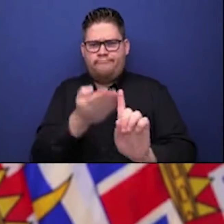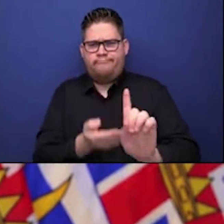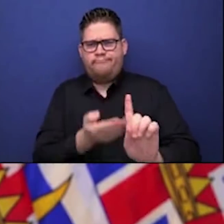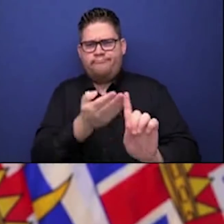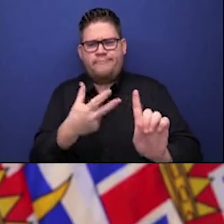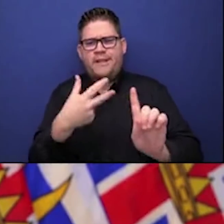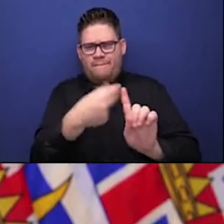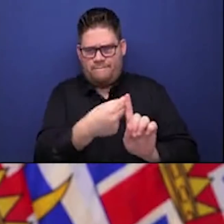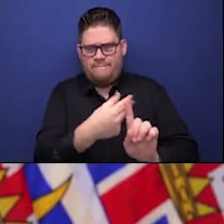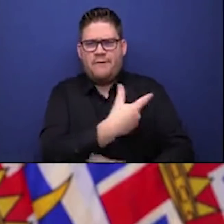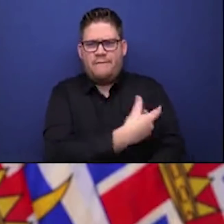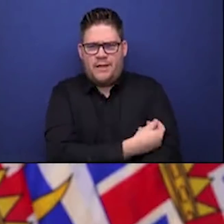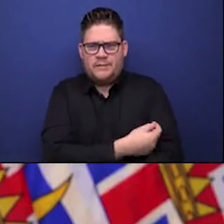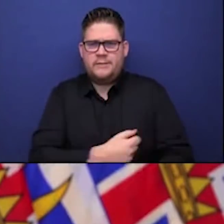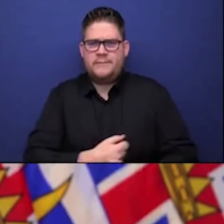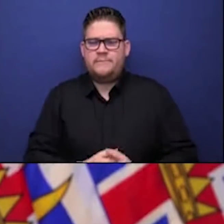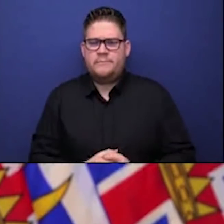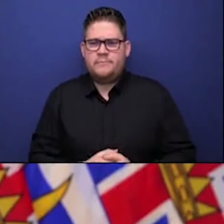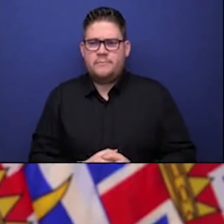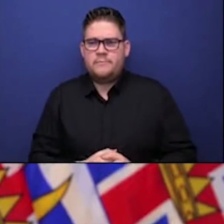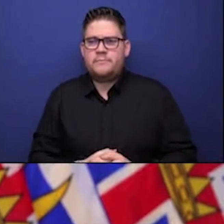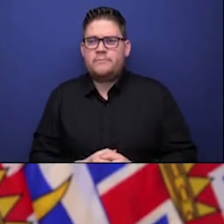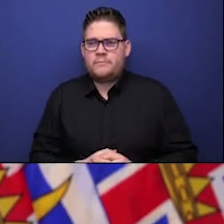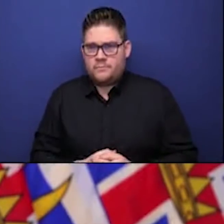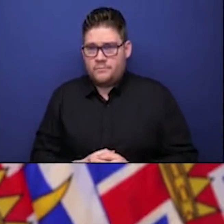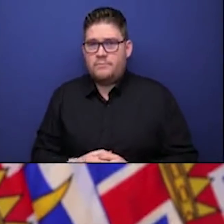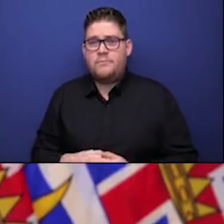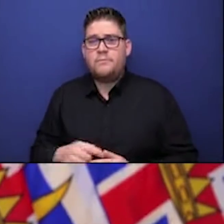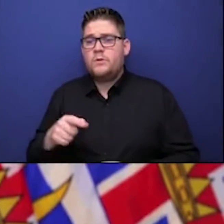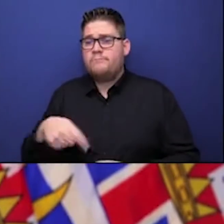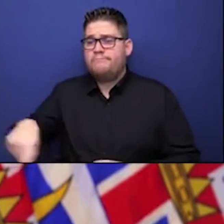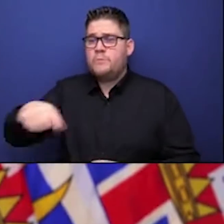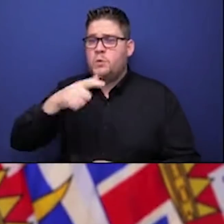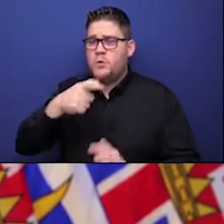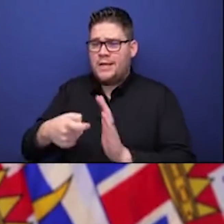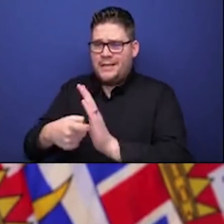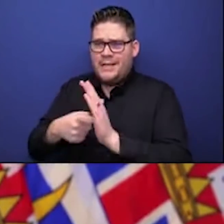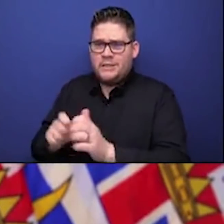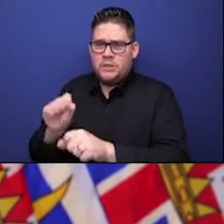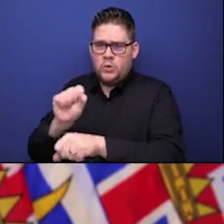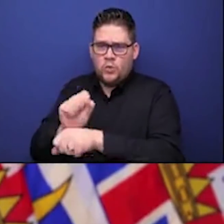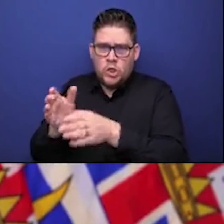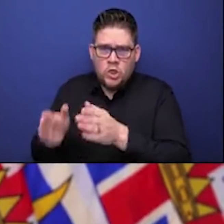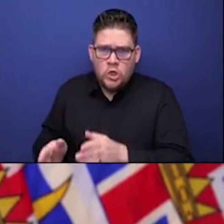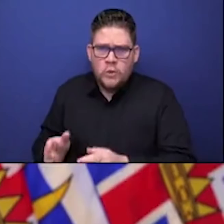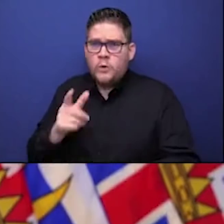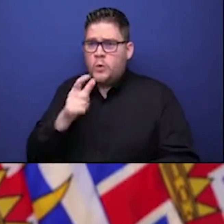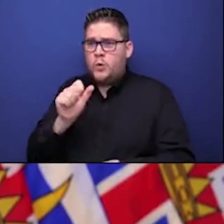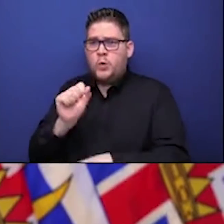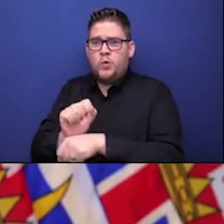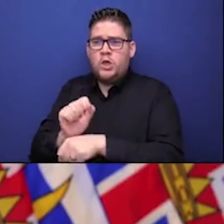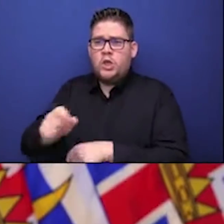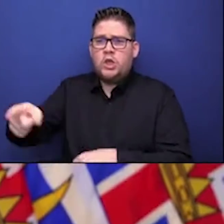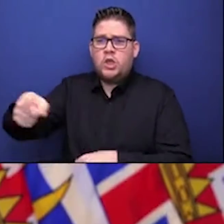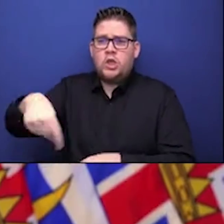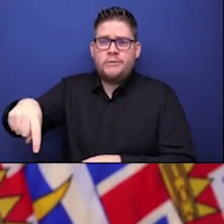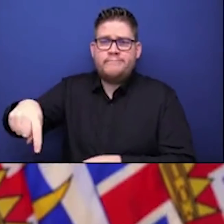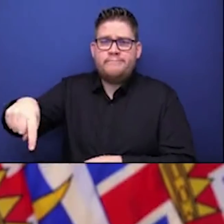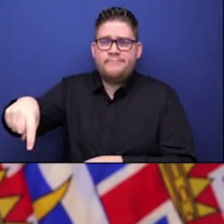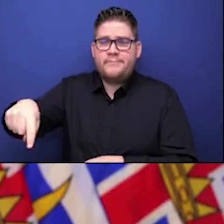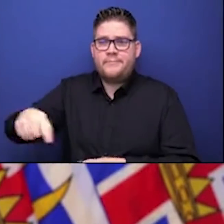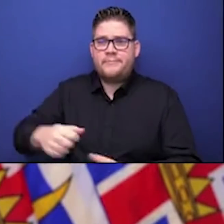we've had outbreaks. If we think about things like poultry workers, working people who work in some of our mail distribution centers.